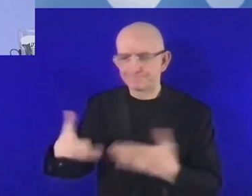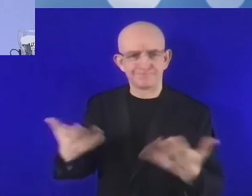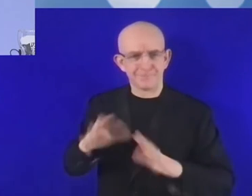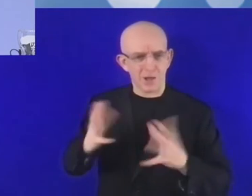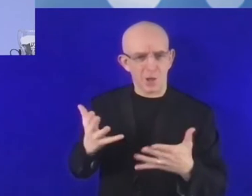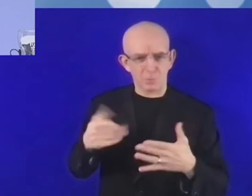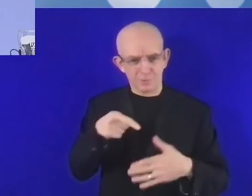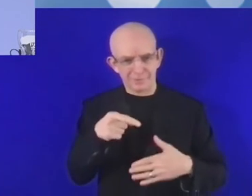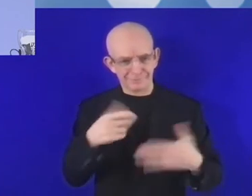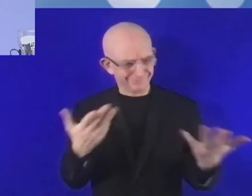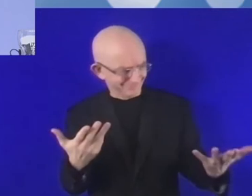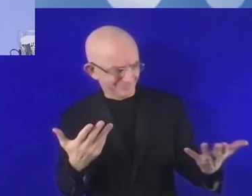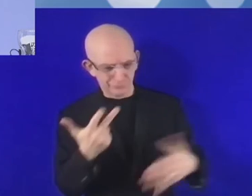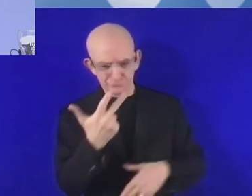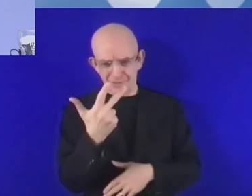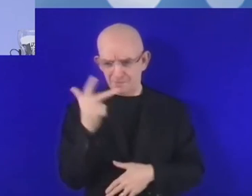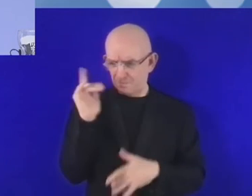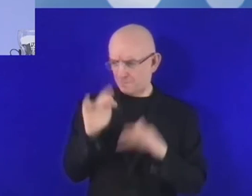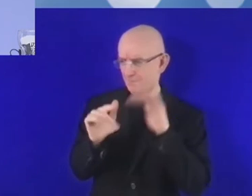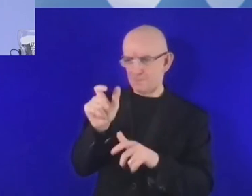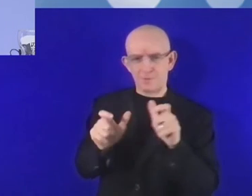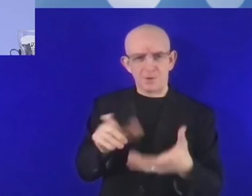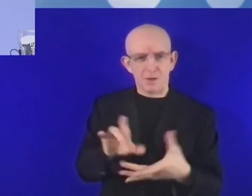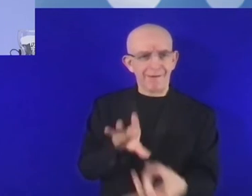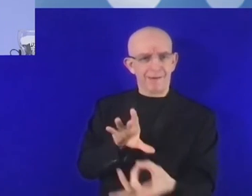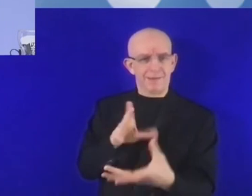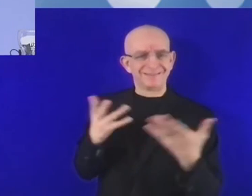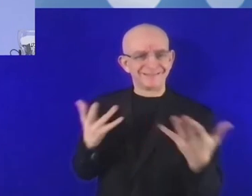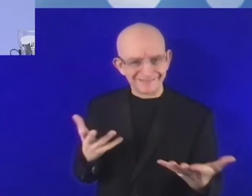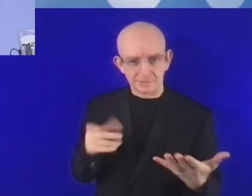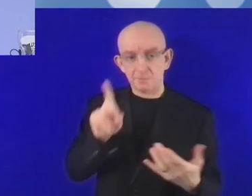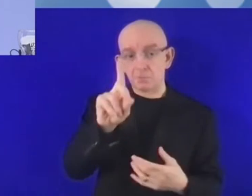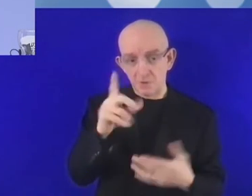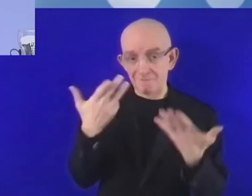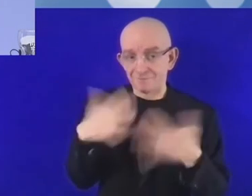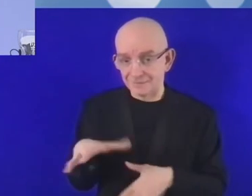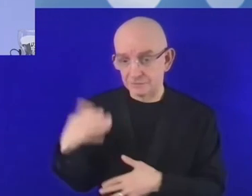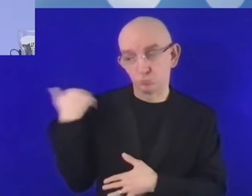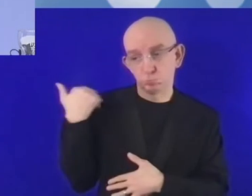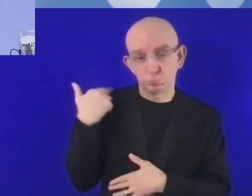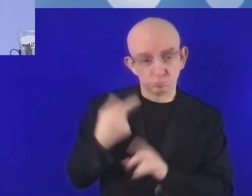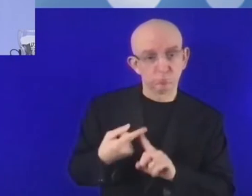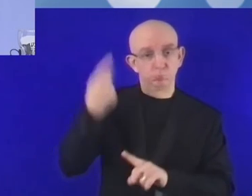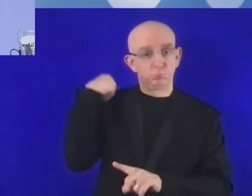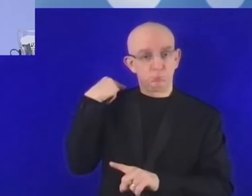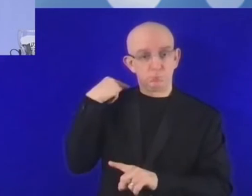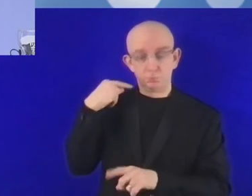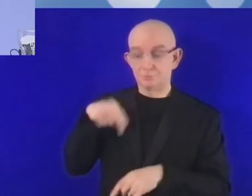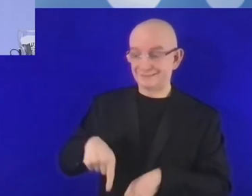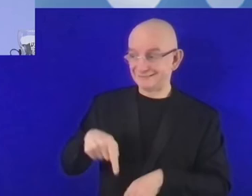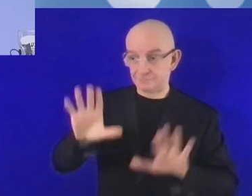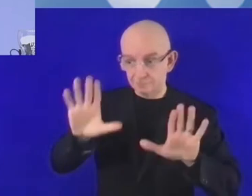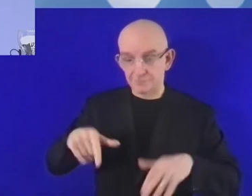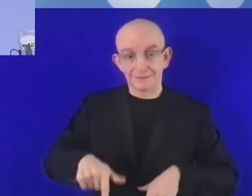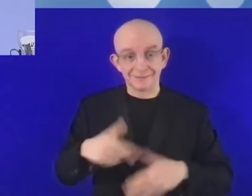in day zero and in this first day, that there isn't only skilled or access, there is also a